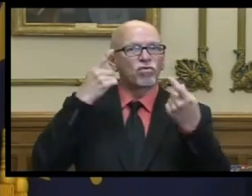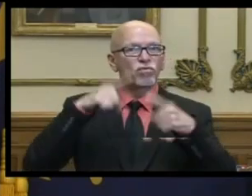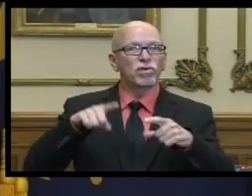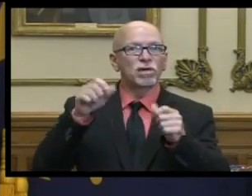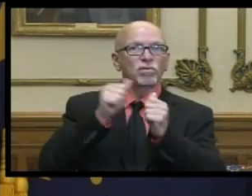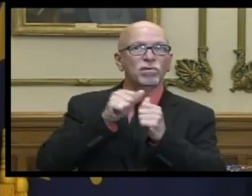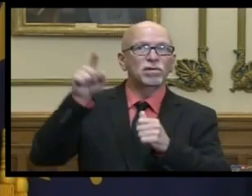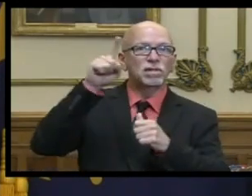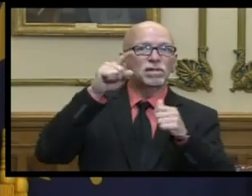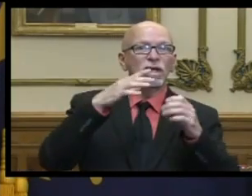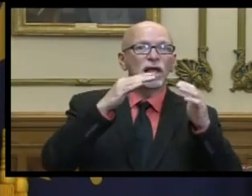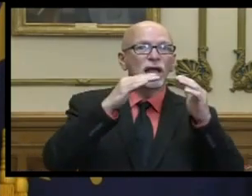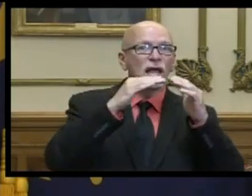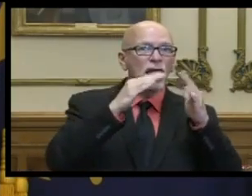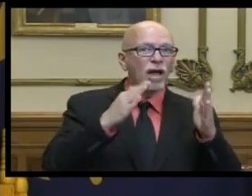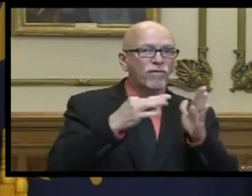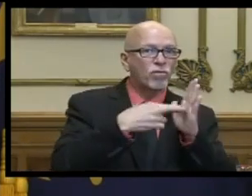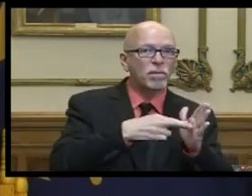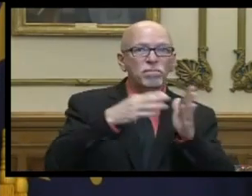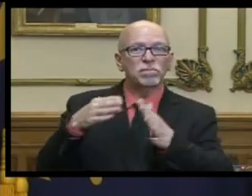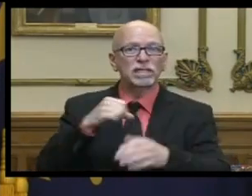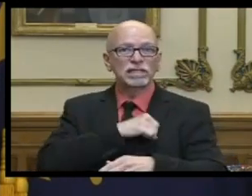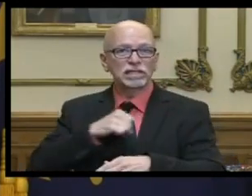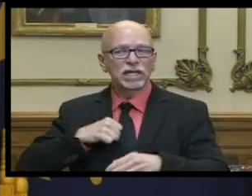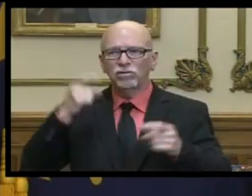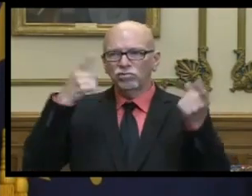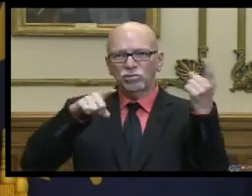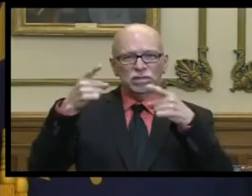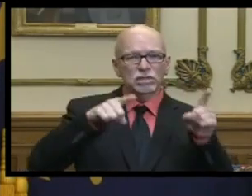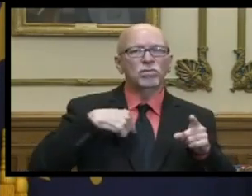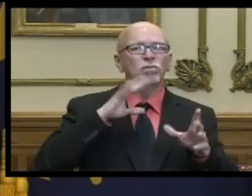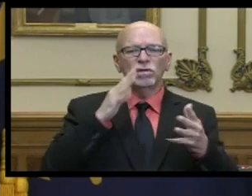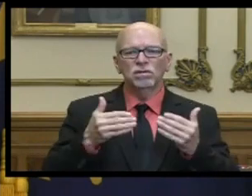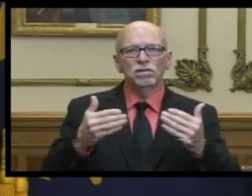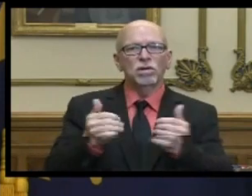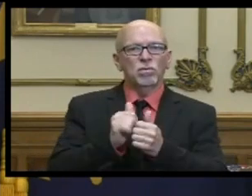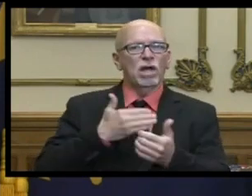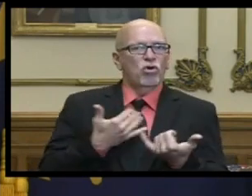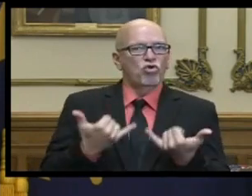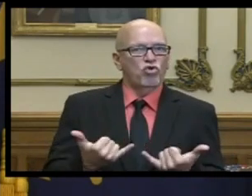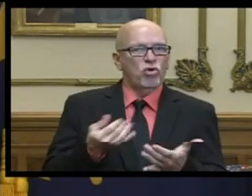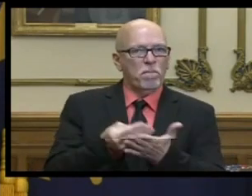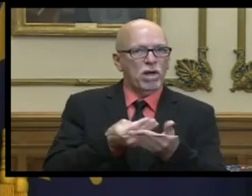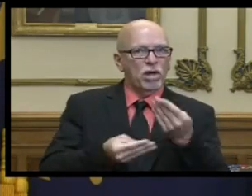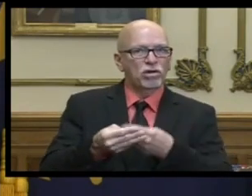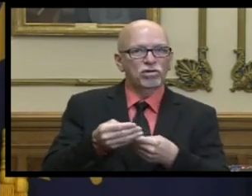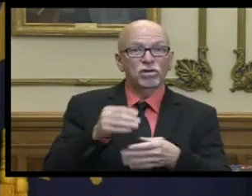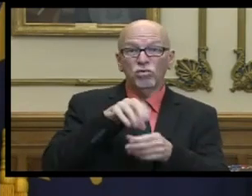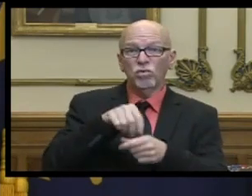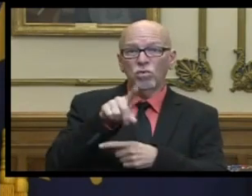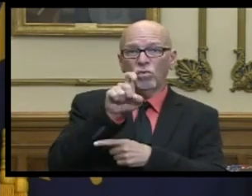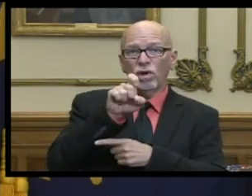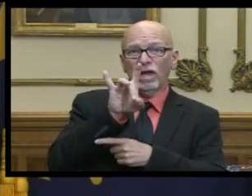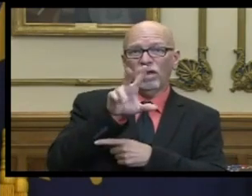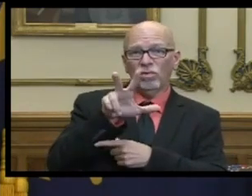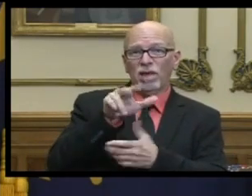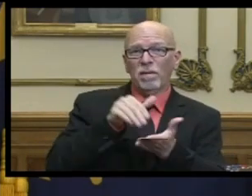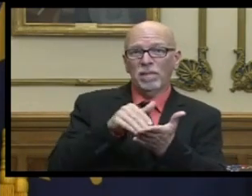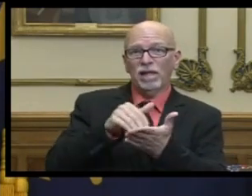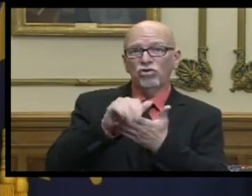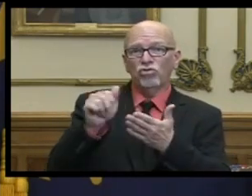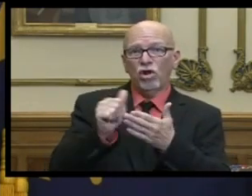in the house and the senate that will be moving forward with the current budget which includes 183 million dollar